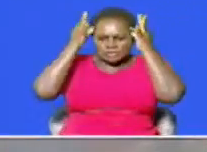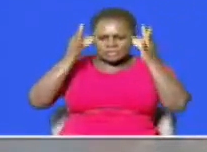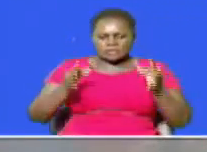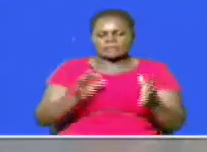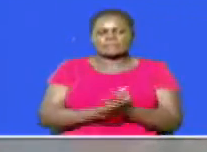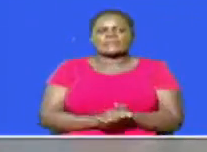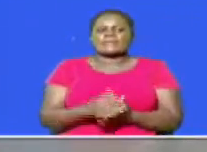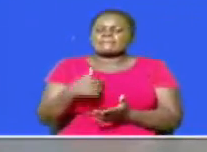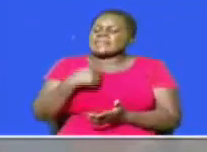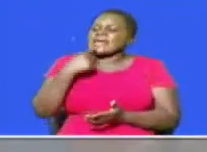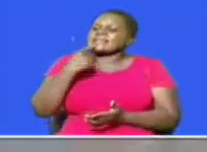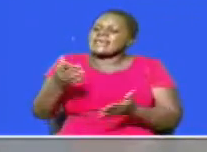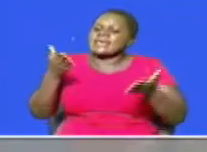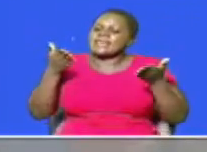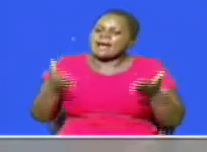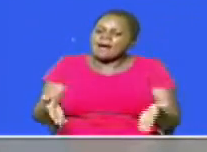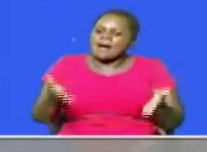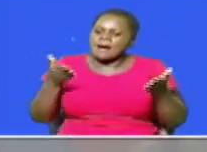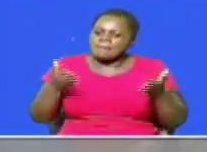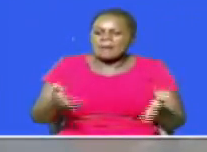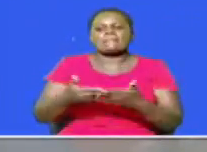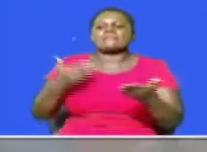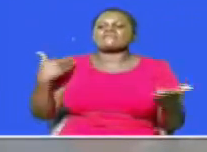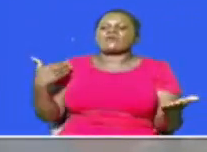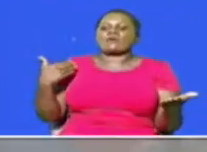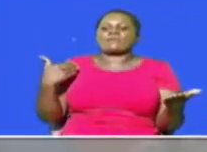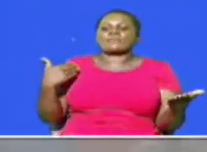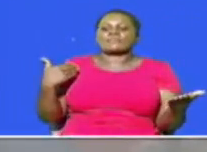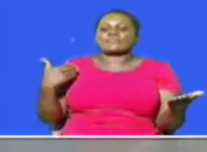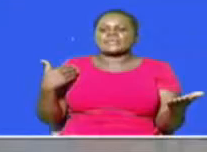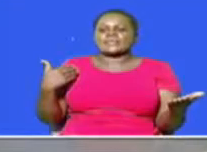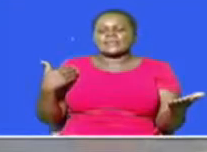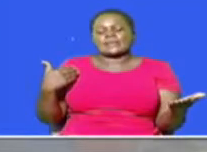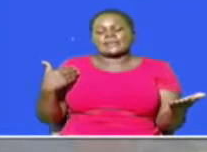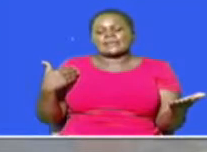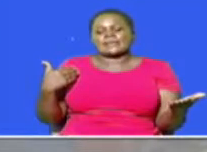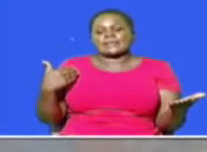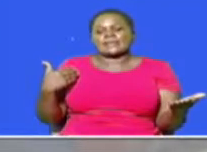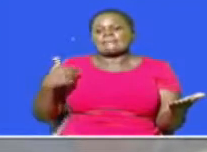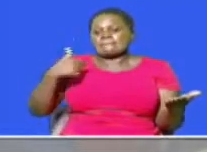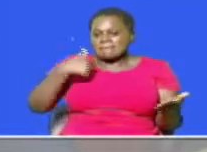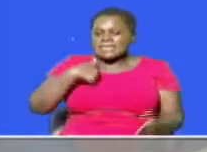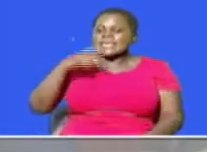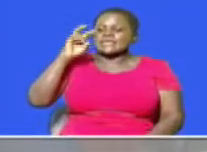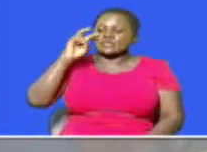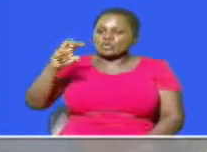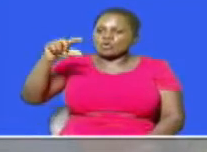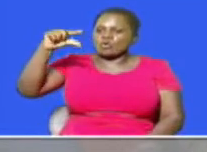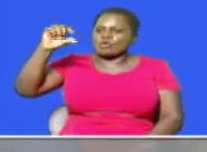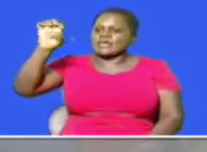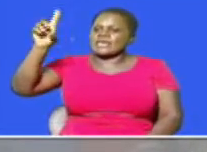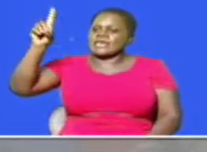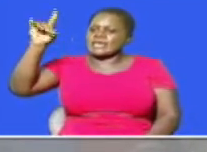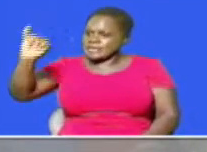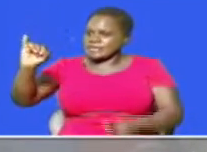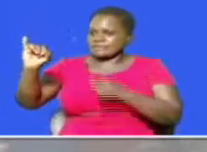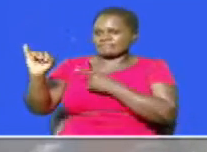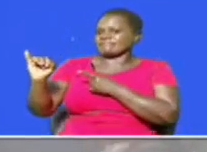i stated here madam speaker that i saw honorable gandhi